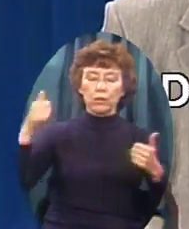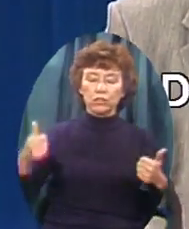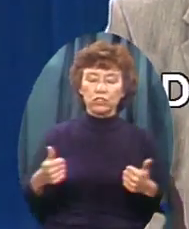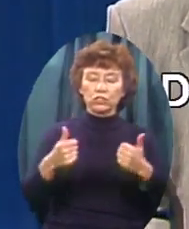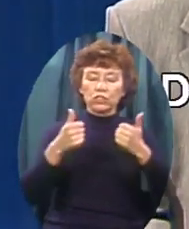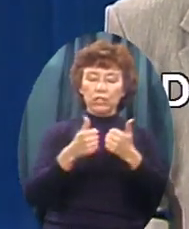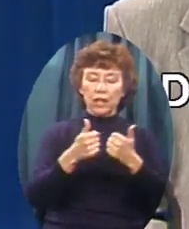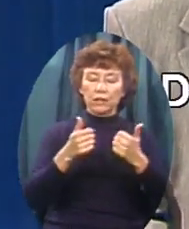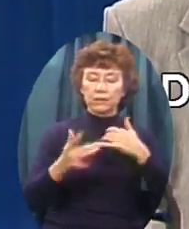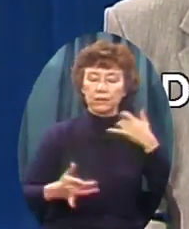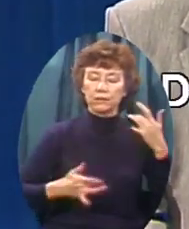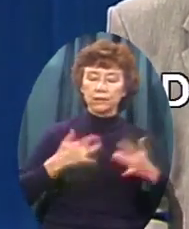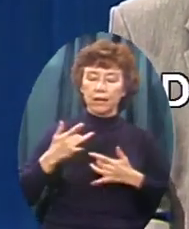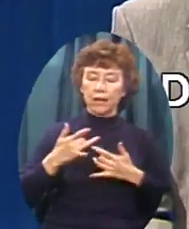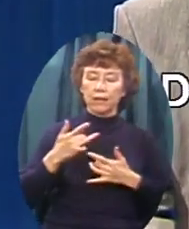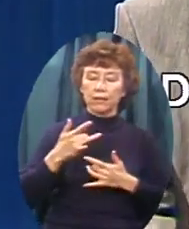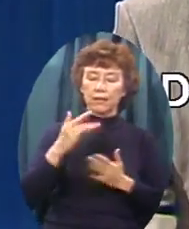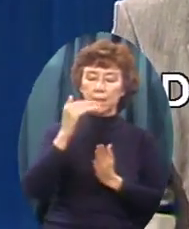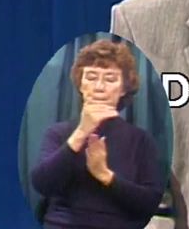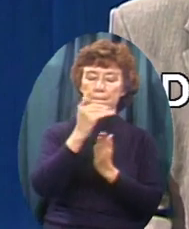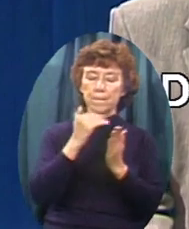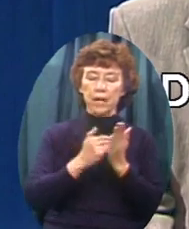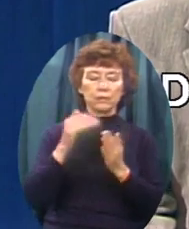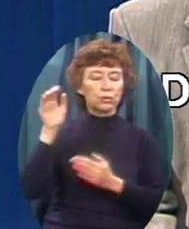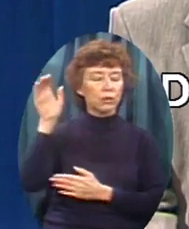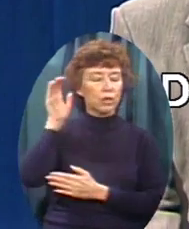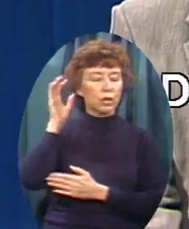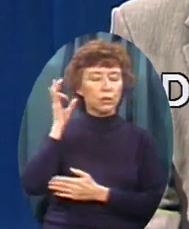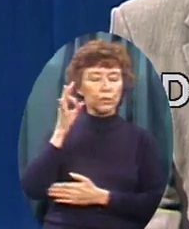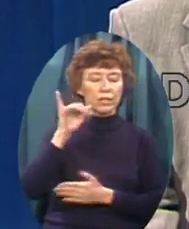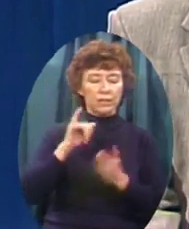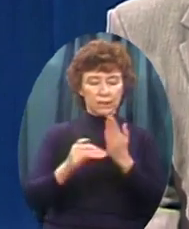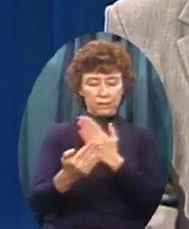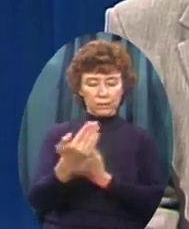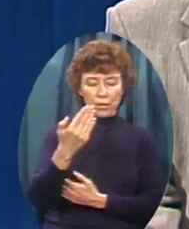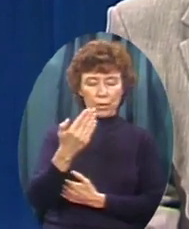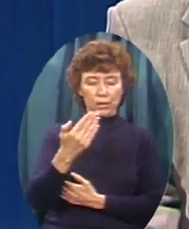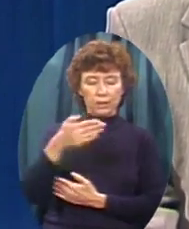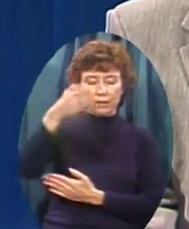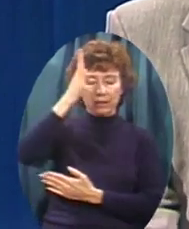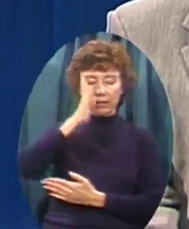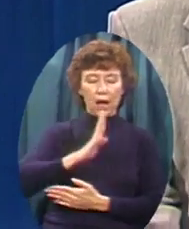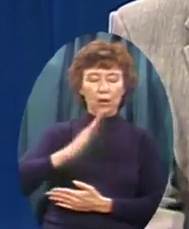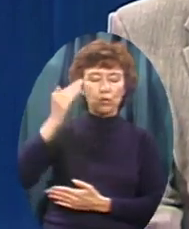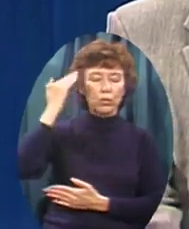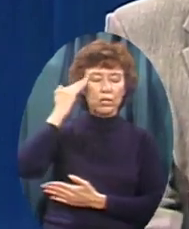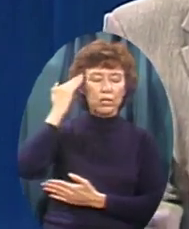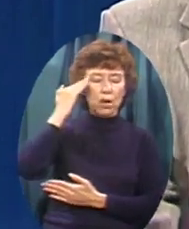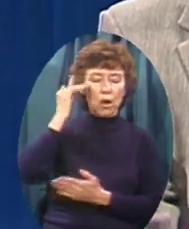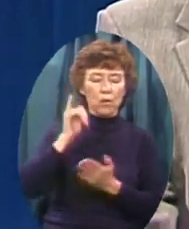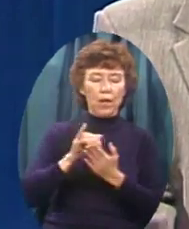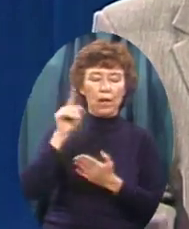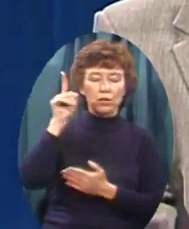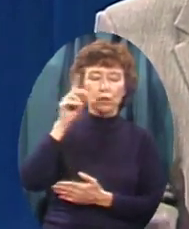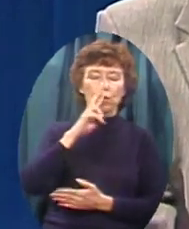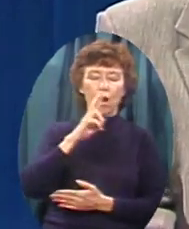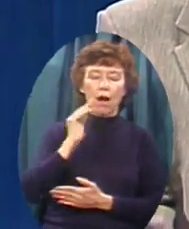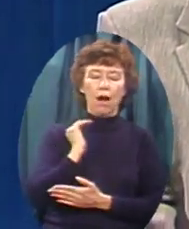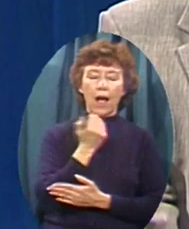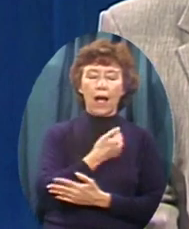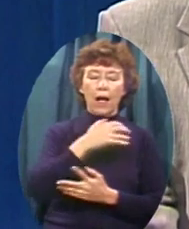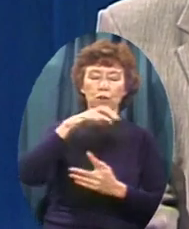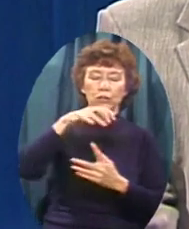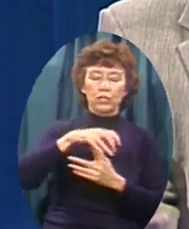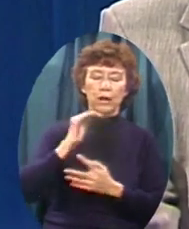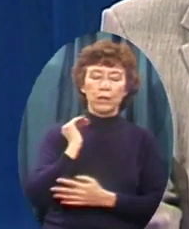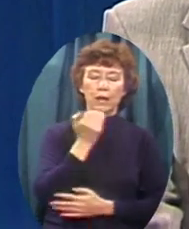stirring message That we've heard this morning God we recognize That ultimately You are our champion Our